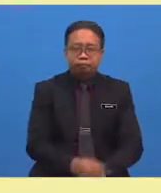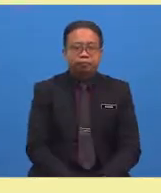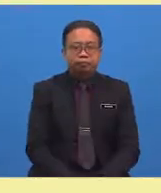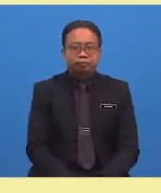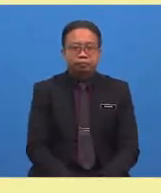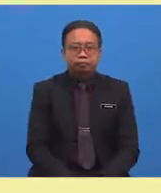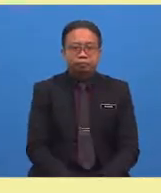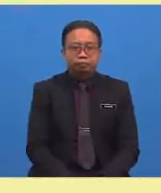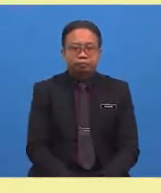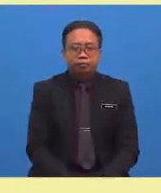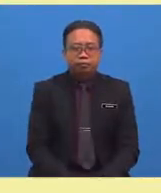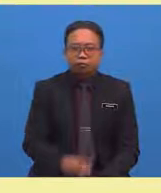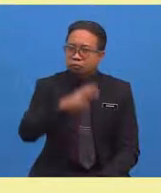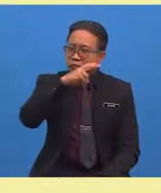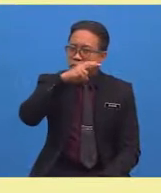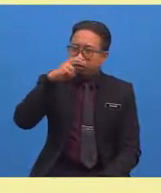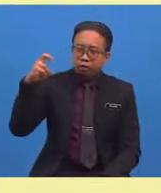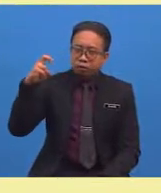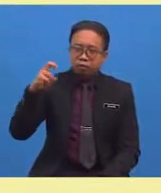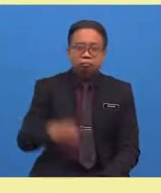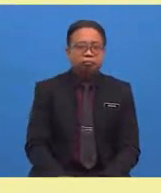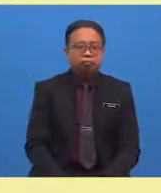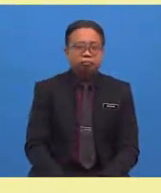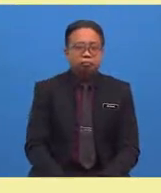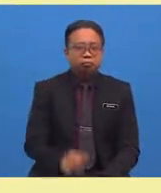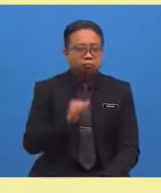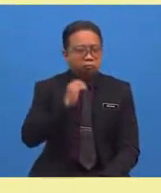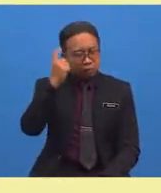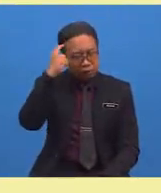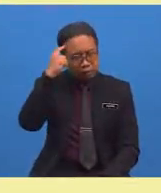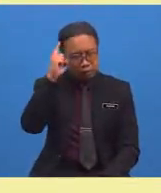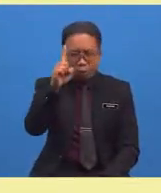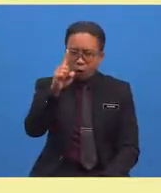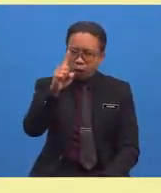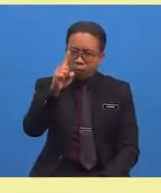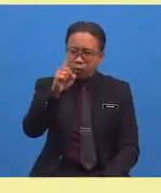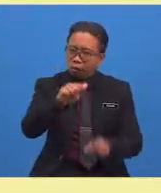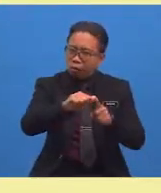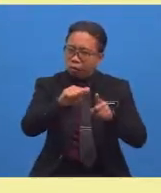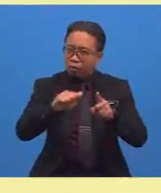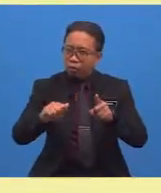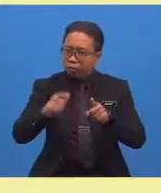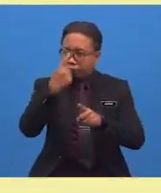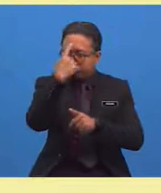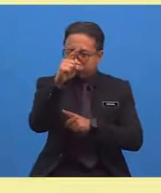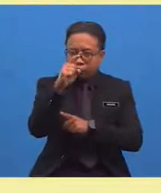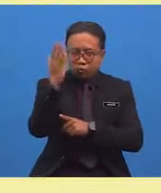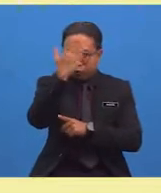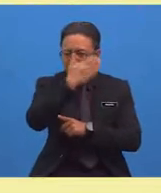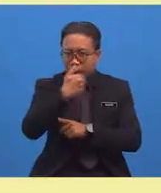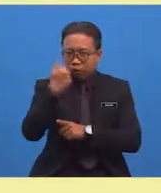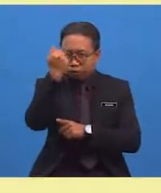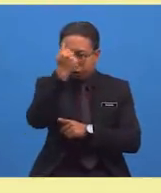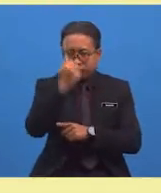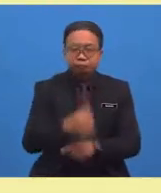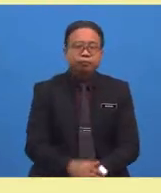Ugly. I think there is one more antonym for beautiful that I can think